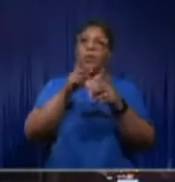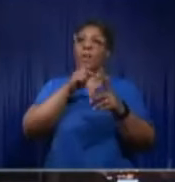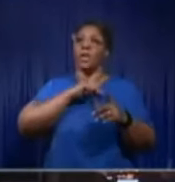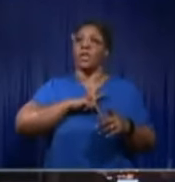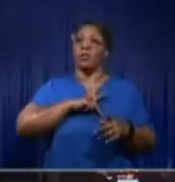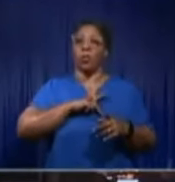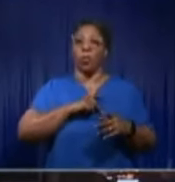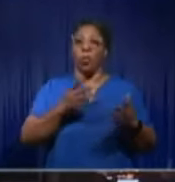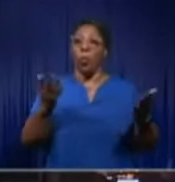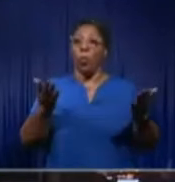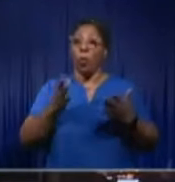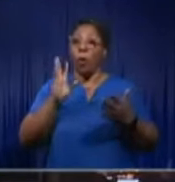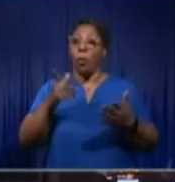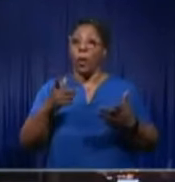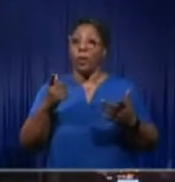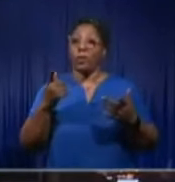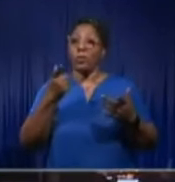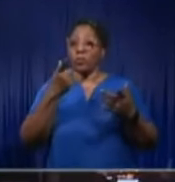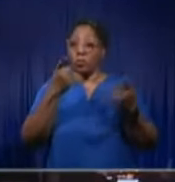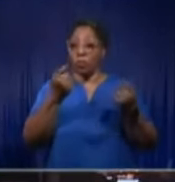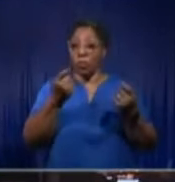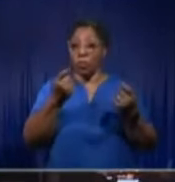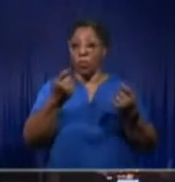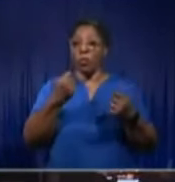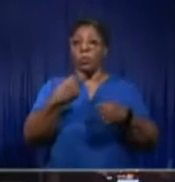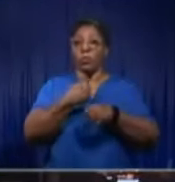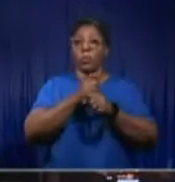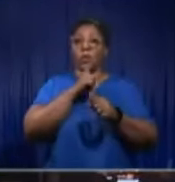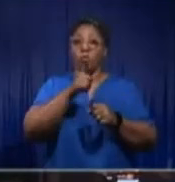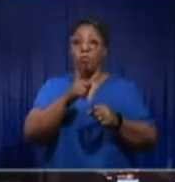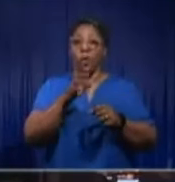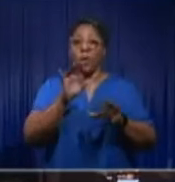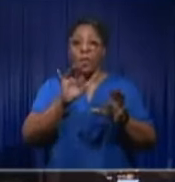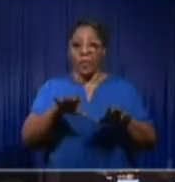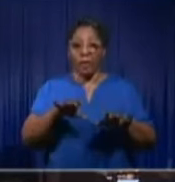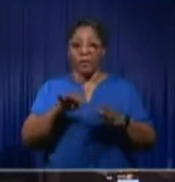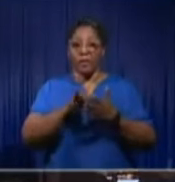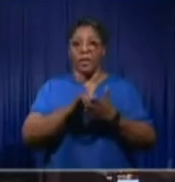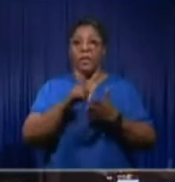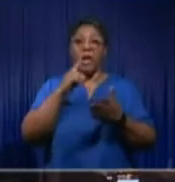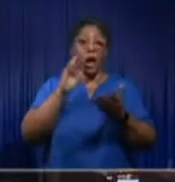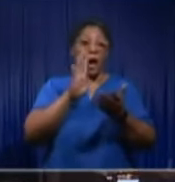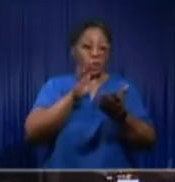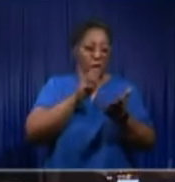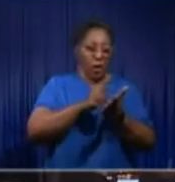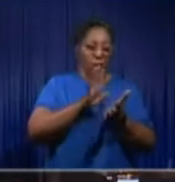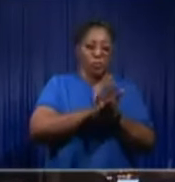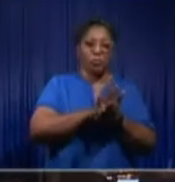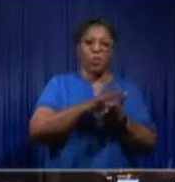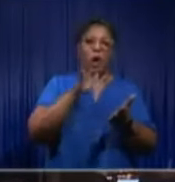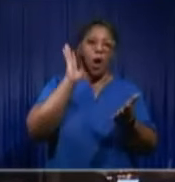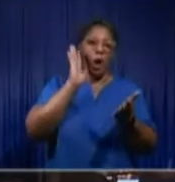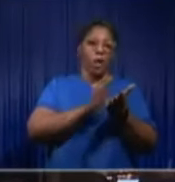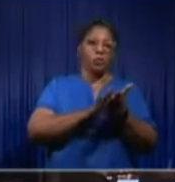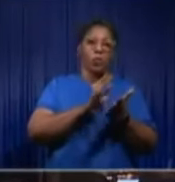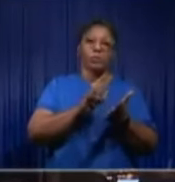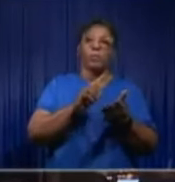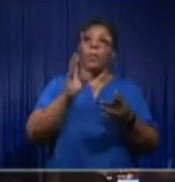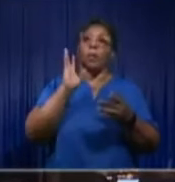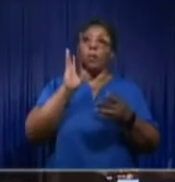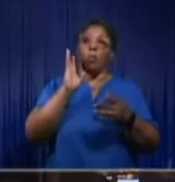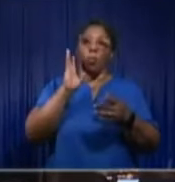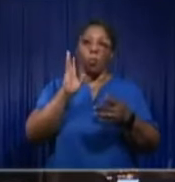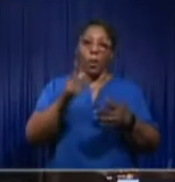a more transparent process of awarding contracts or subcontracting government-funded jobs versus